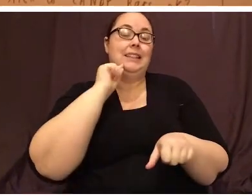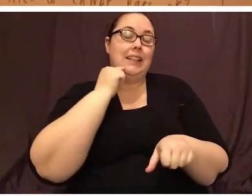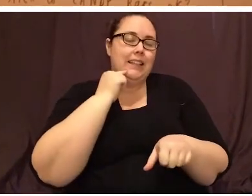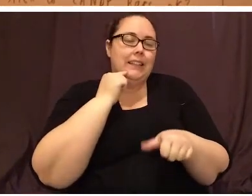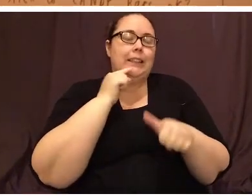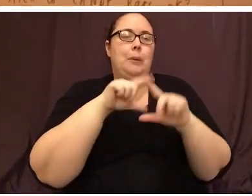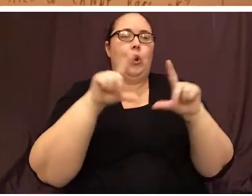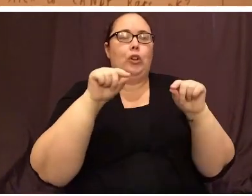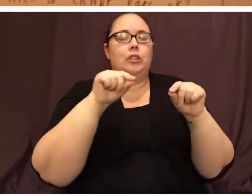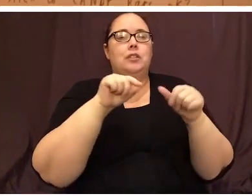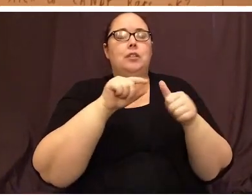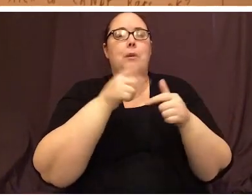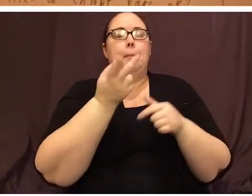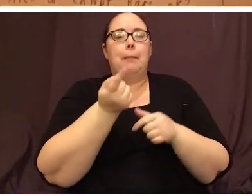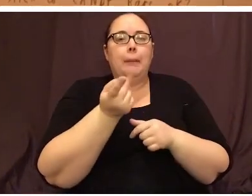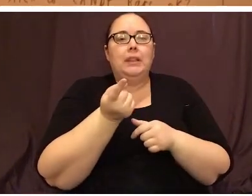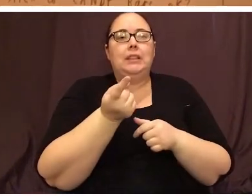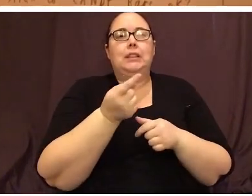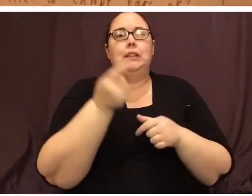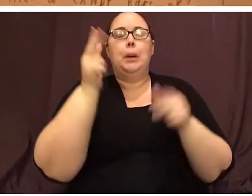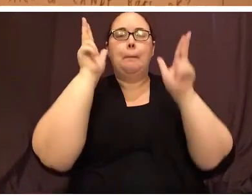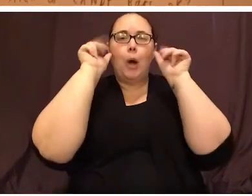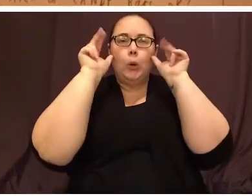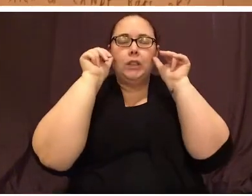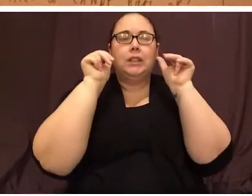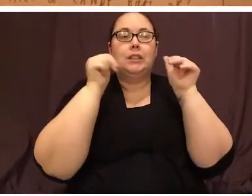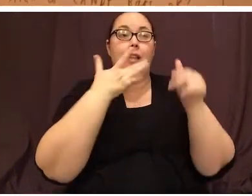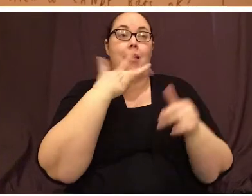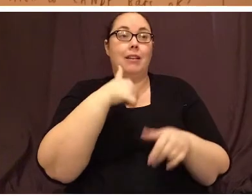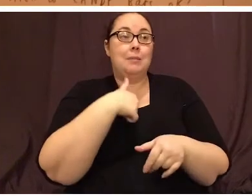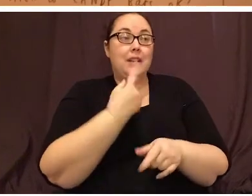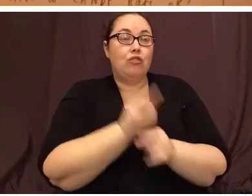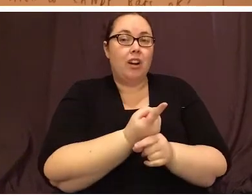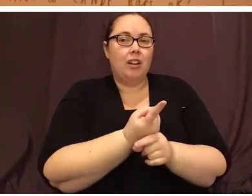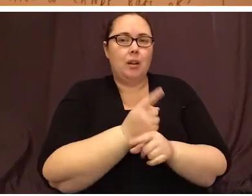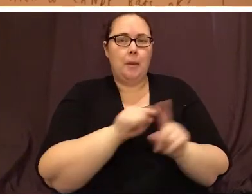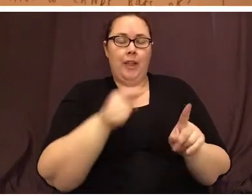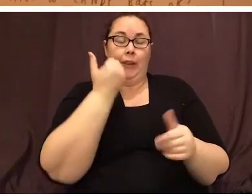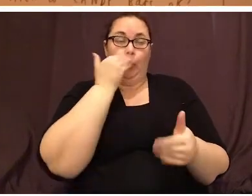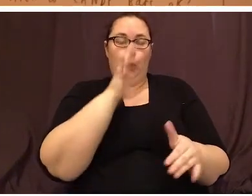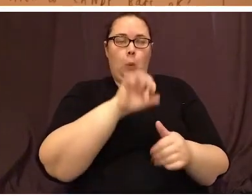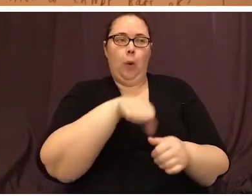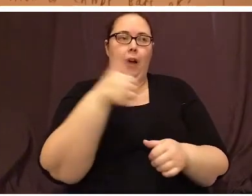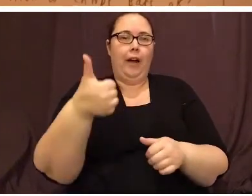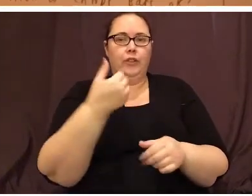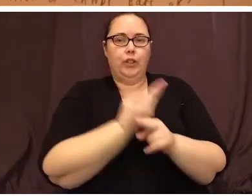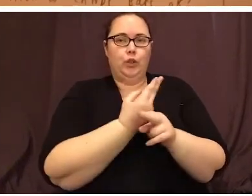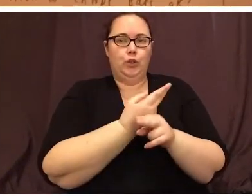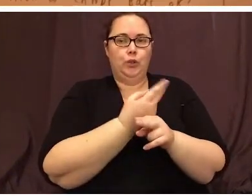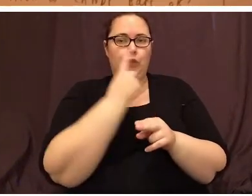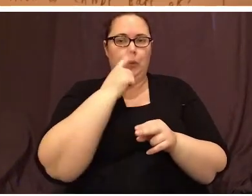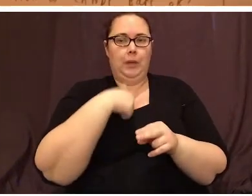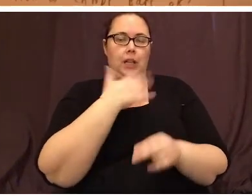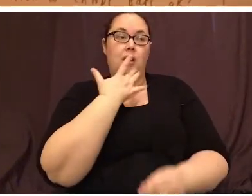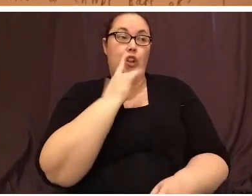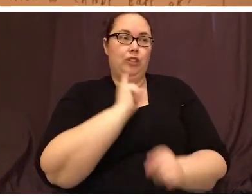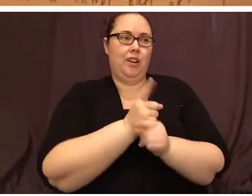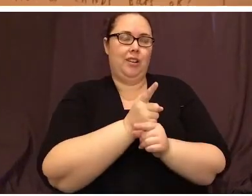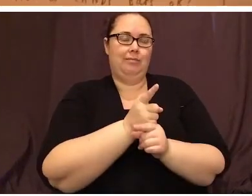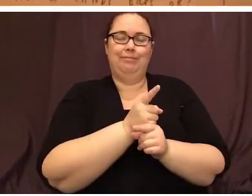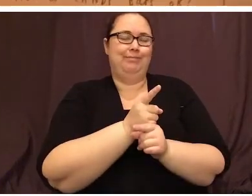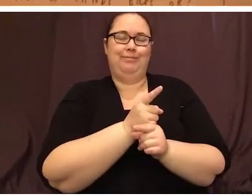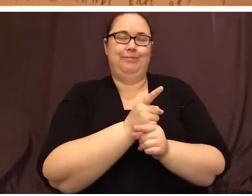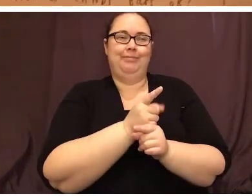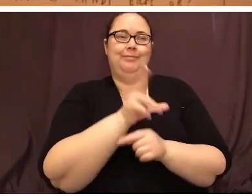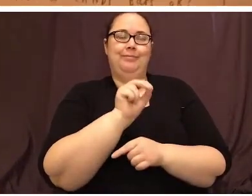Ponies. Lucky me, right? Bet they don't know what else you used me to color, do they? I didn't think so. The